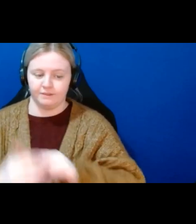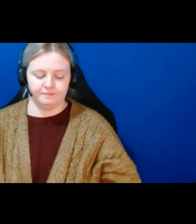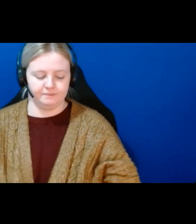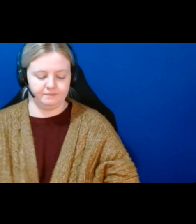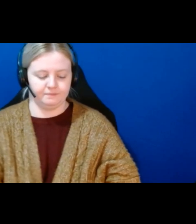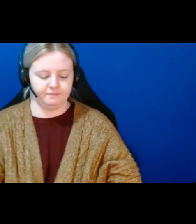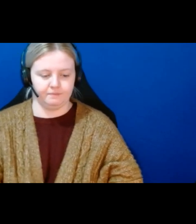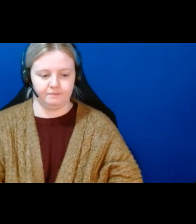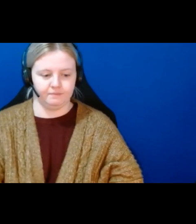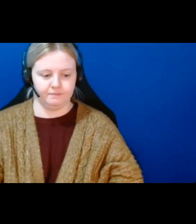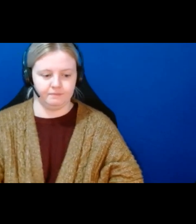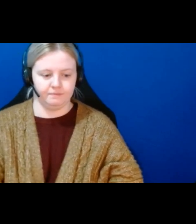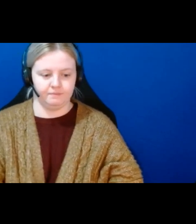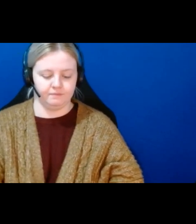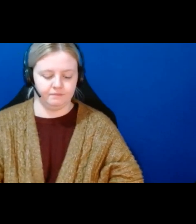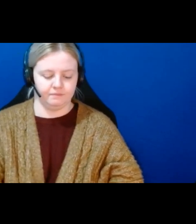scroll down a little bit